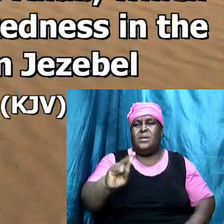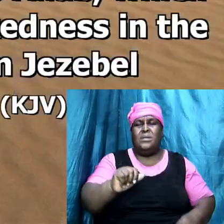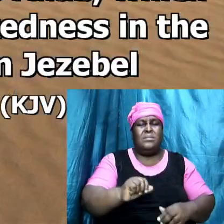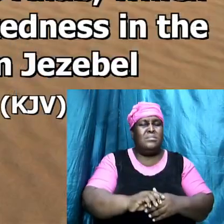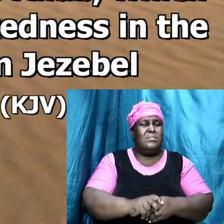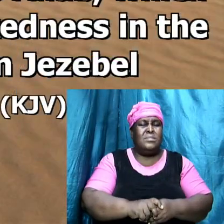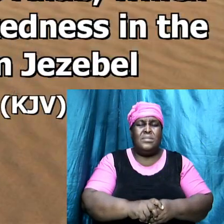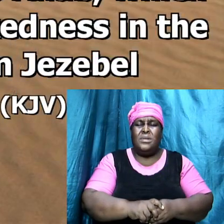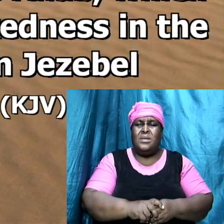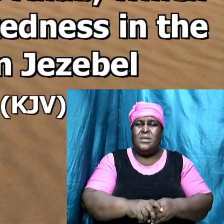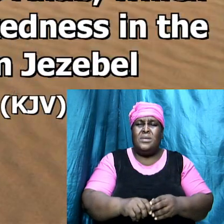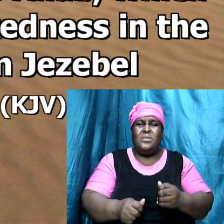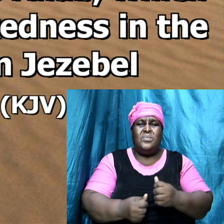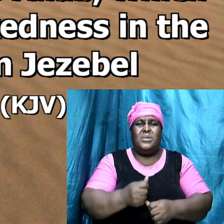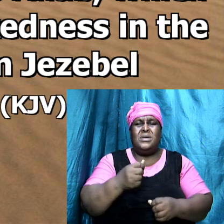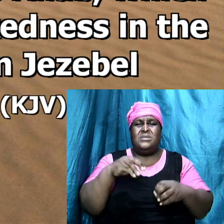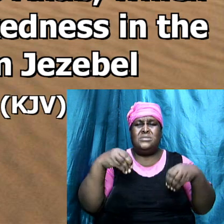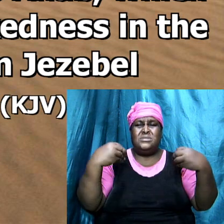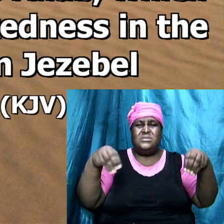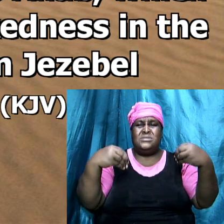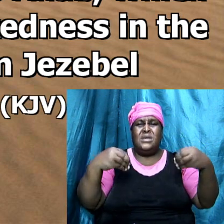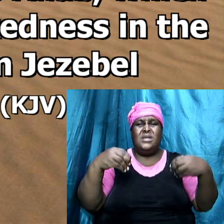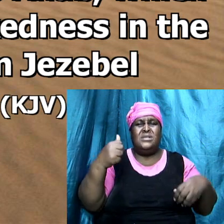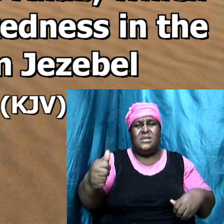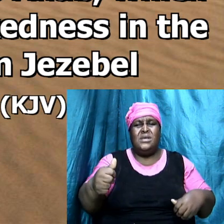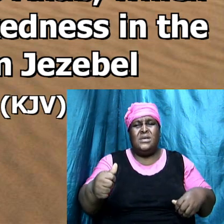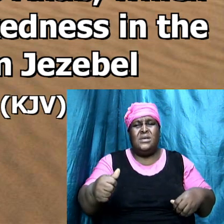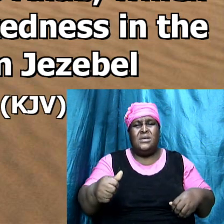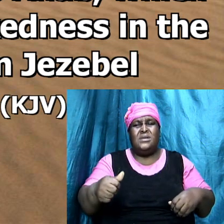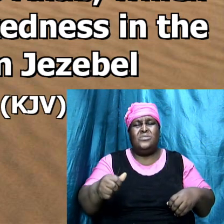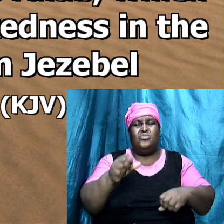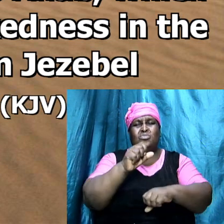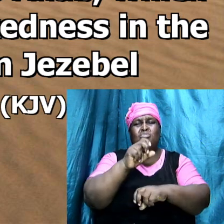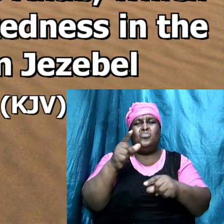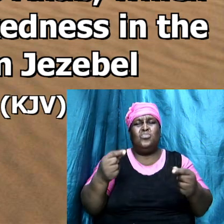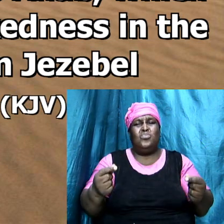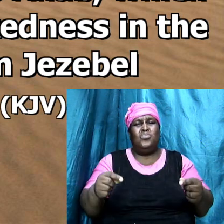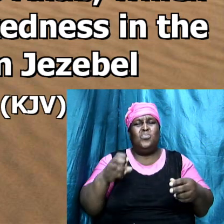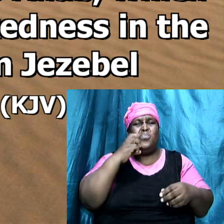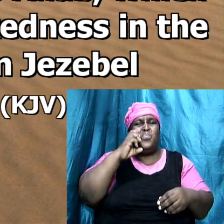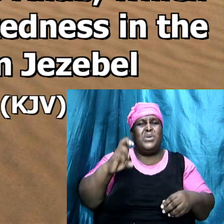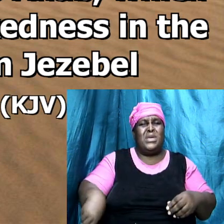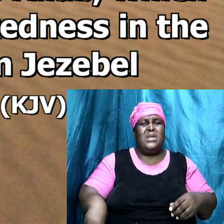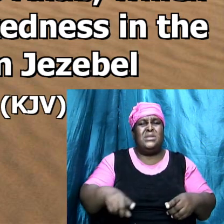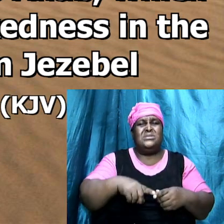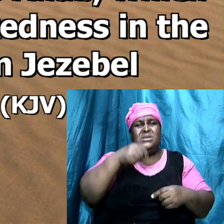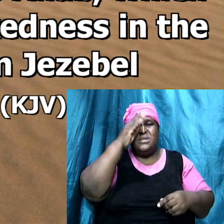which did sell himself to work wickedness in the sight of the Lord